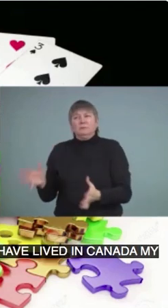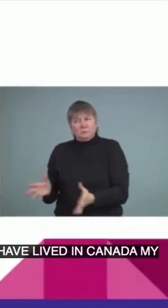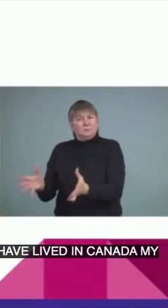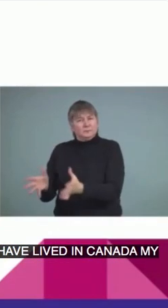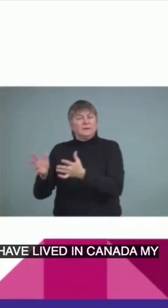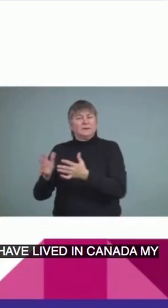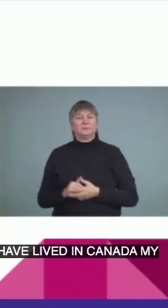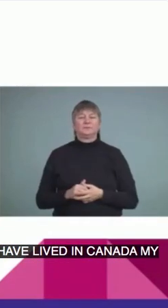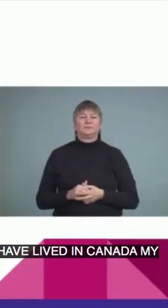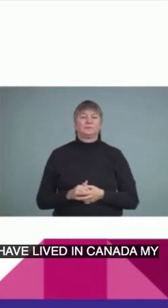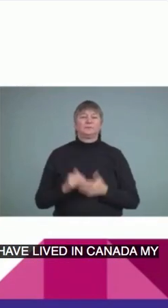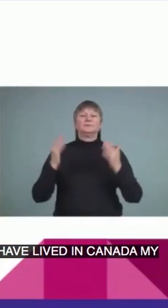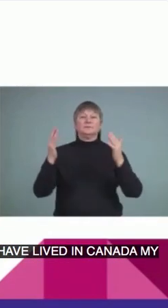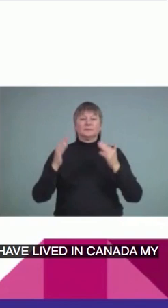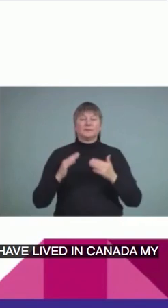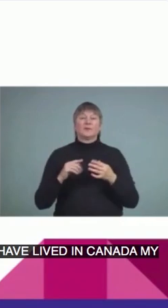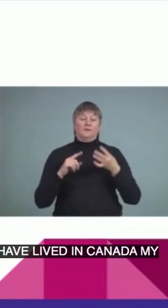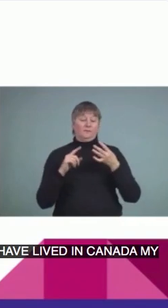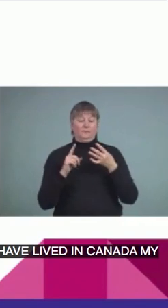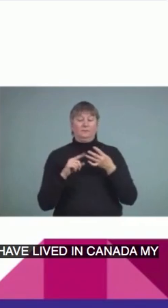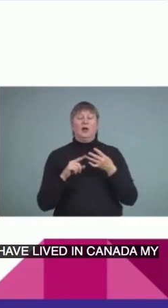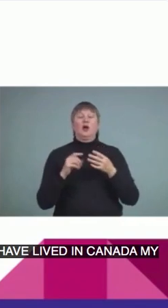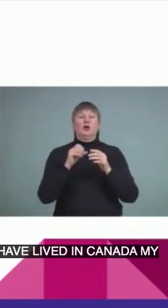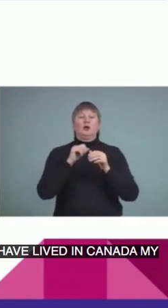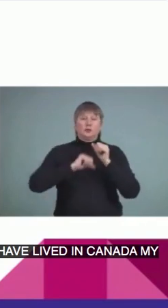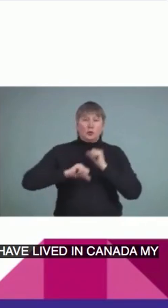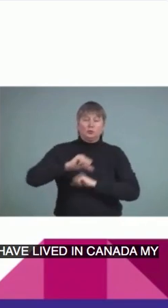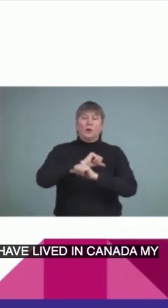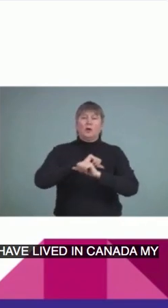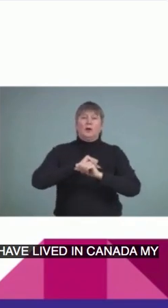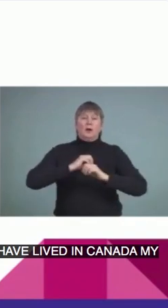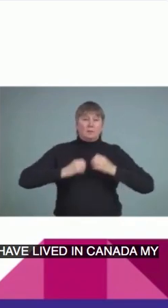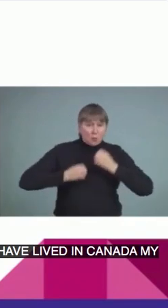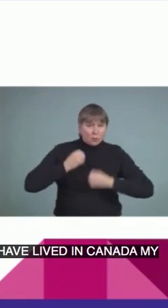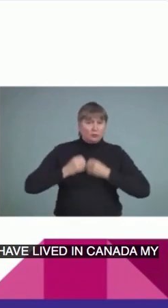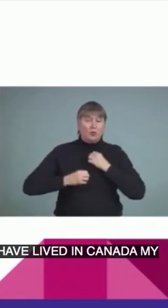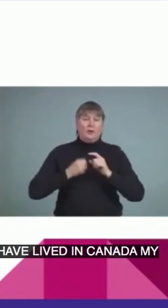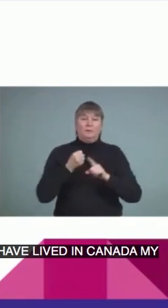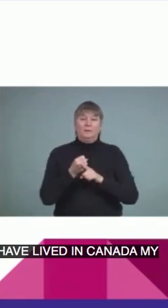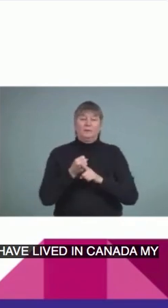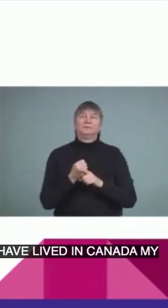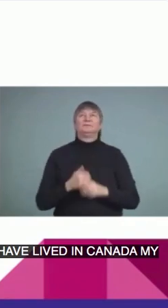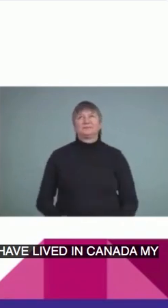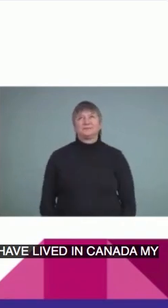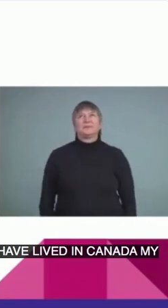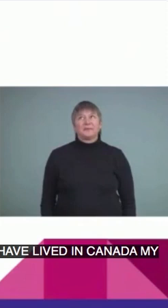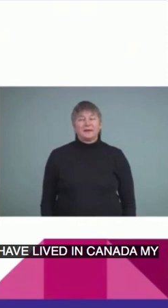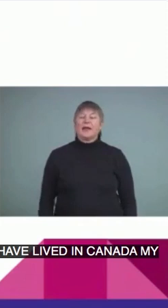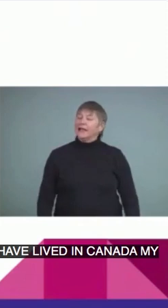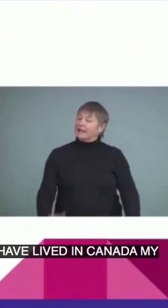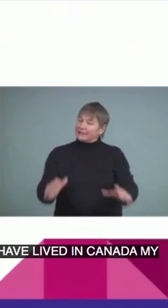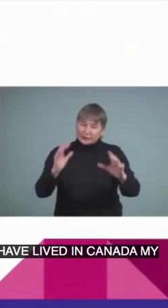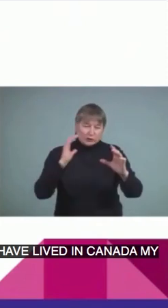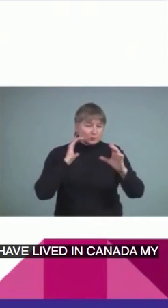So, when we look at the social-emotional impact, that communication is really heavily embedded